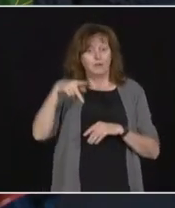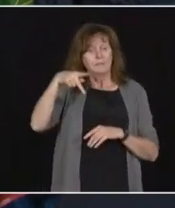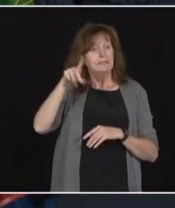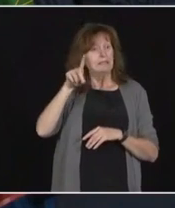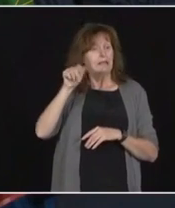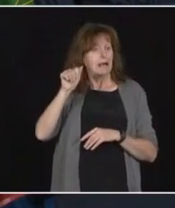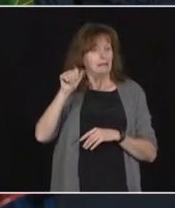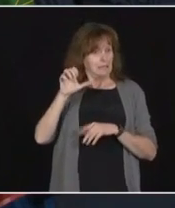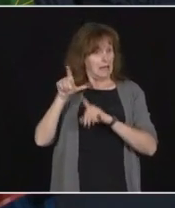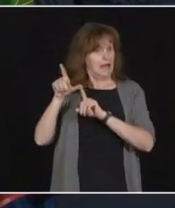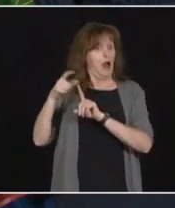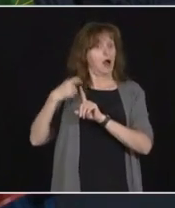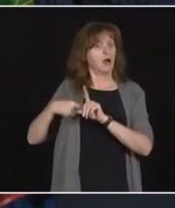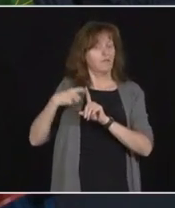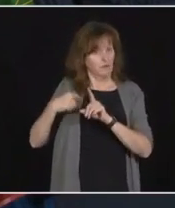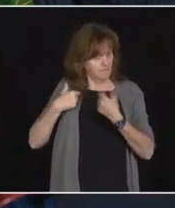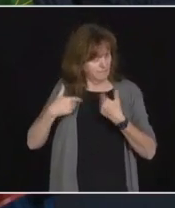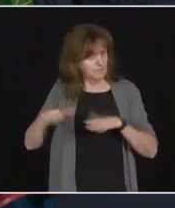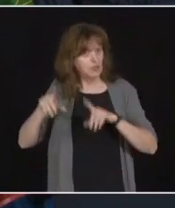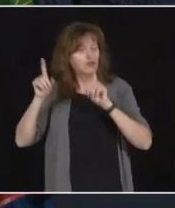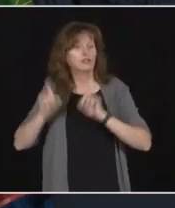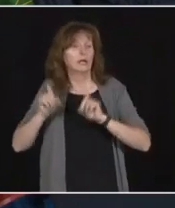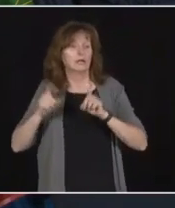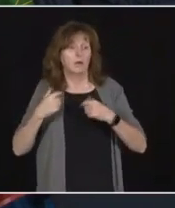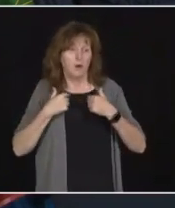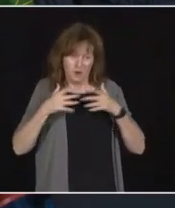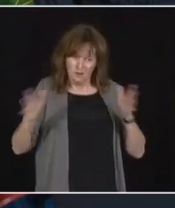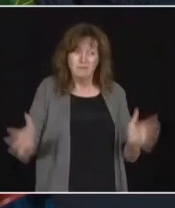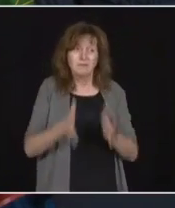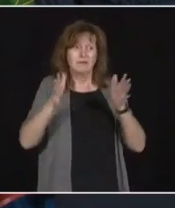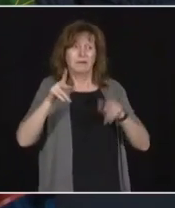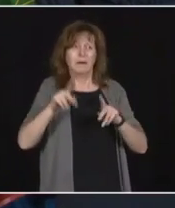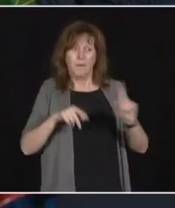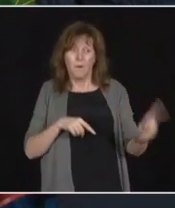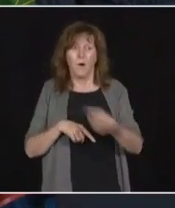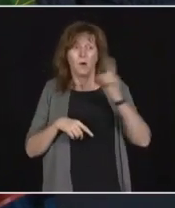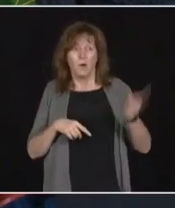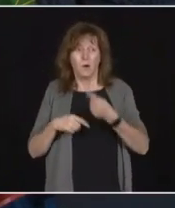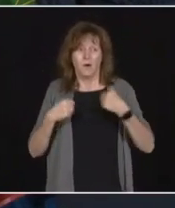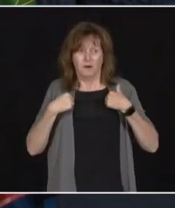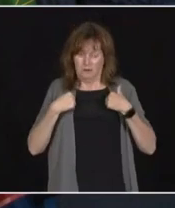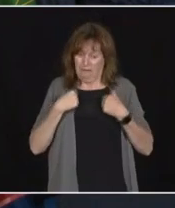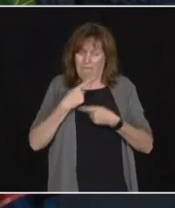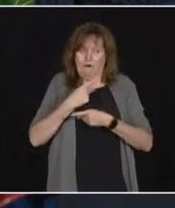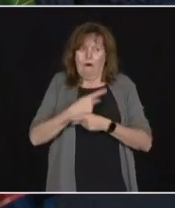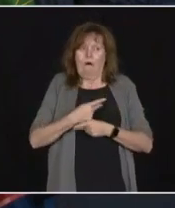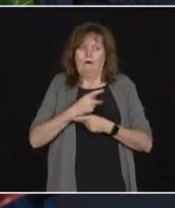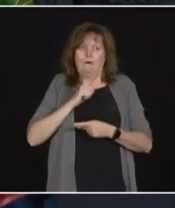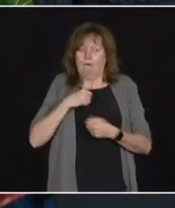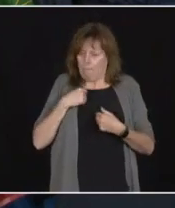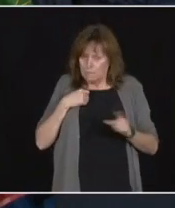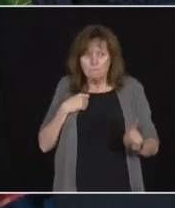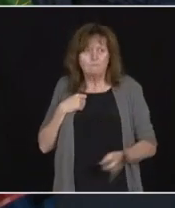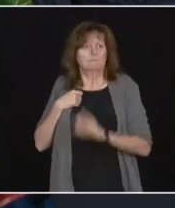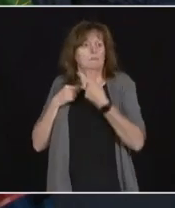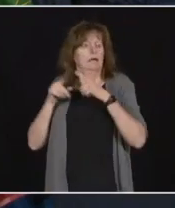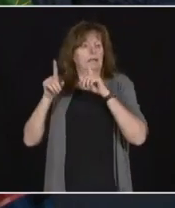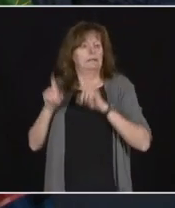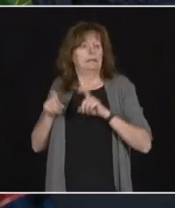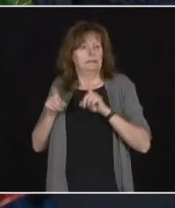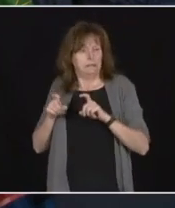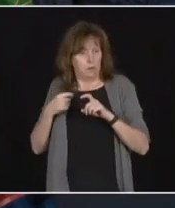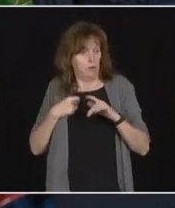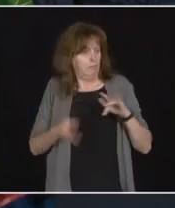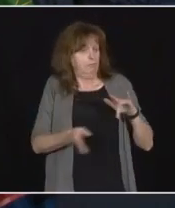I tell everyone, go get tested. So I thought through abundance of caution I better go get tested. And I skipped my press conference, went there and got